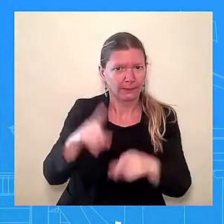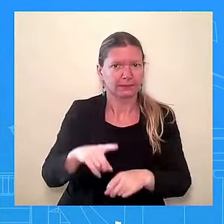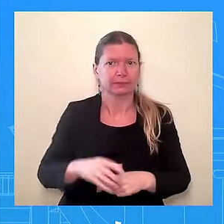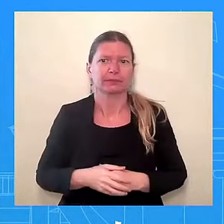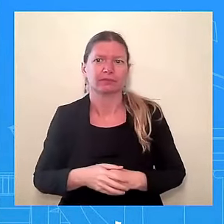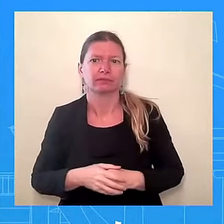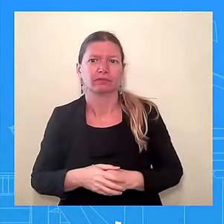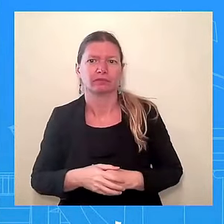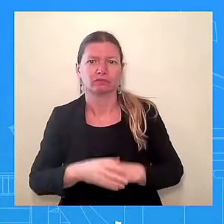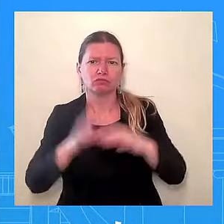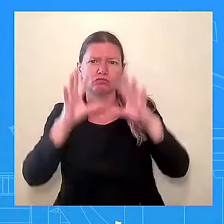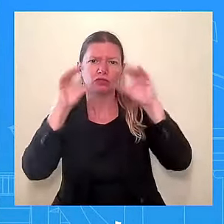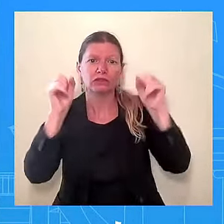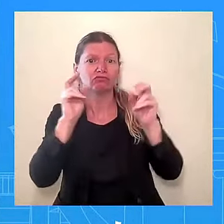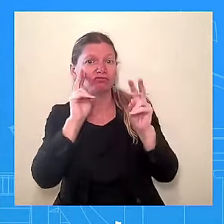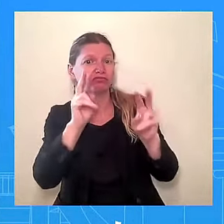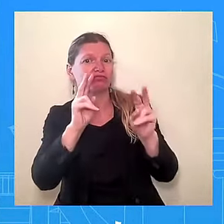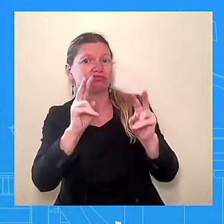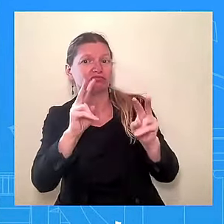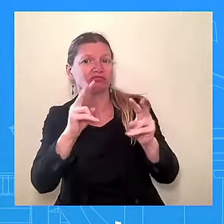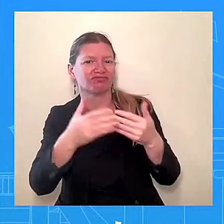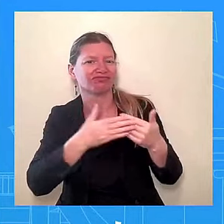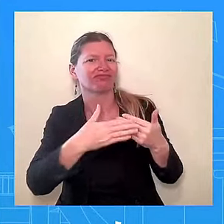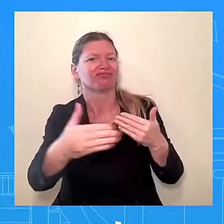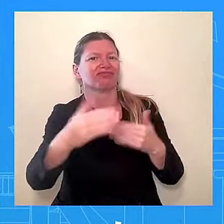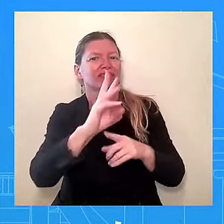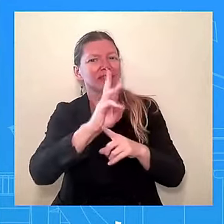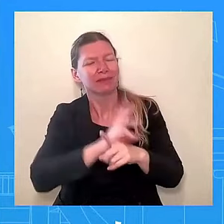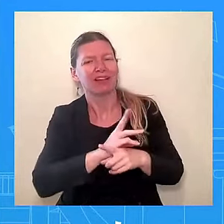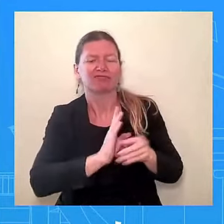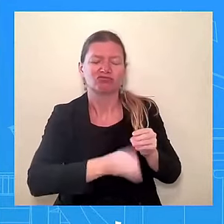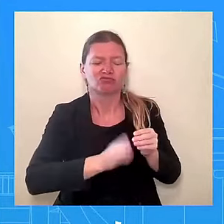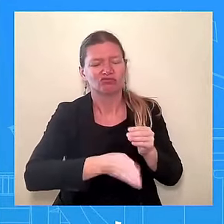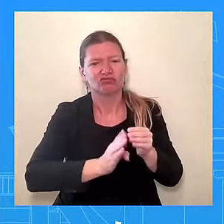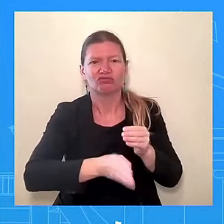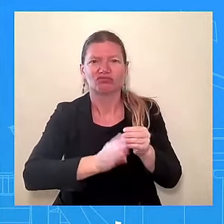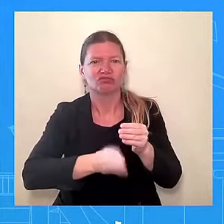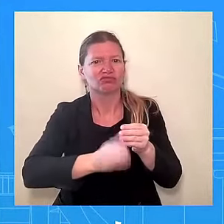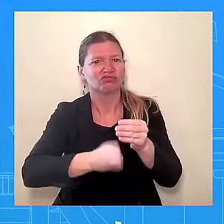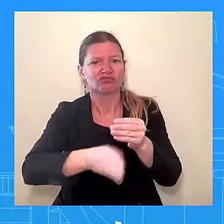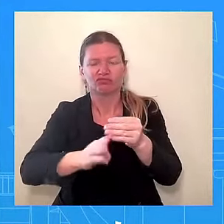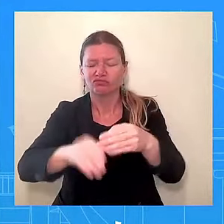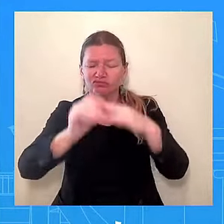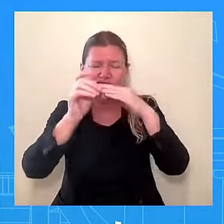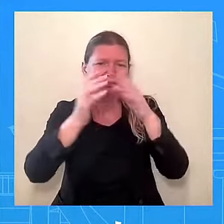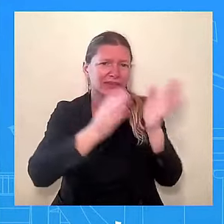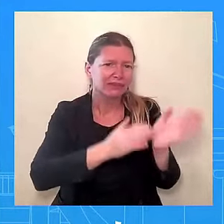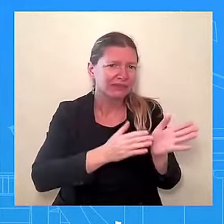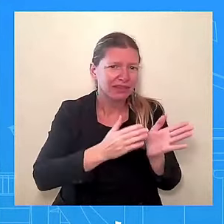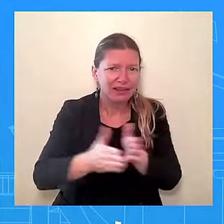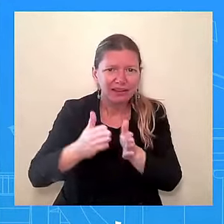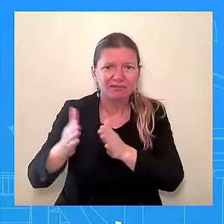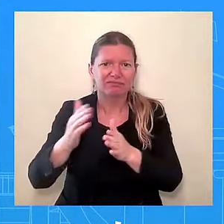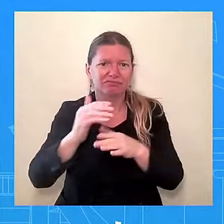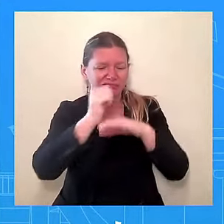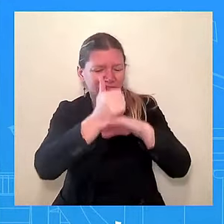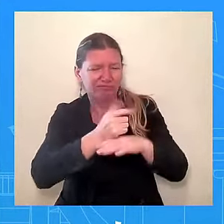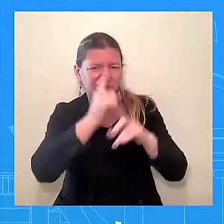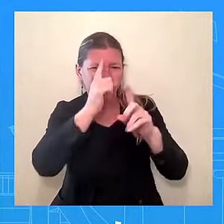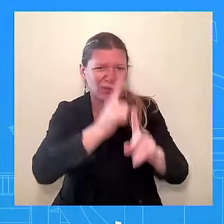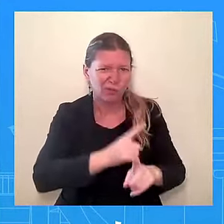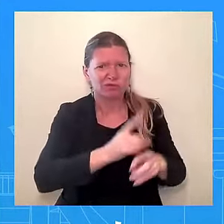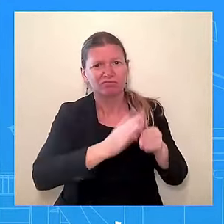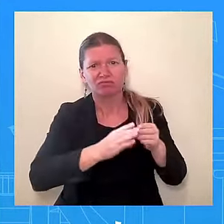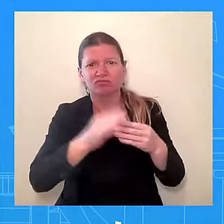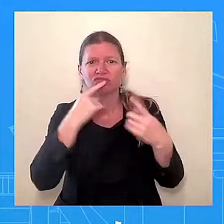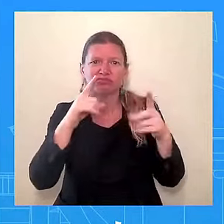continuing to lay out his plans on behalf of the American people. go ahead. When are we going to see the president and vice president